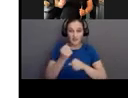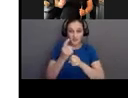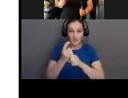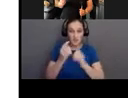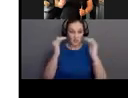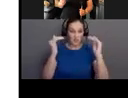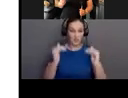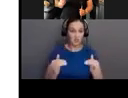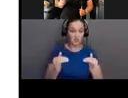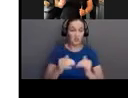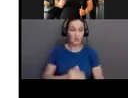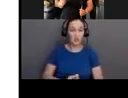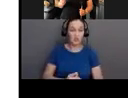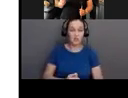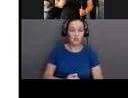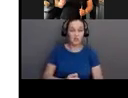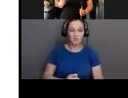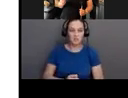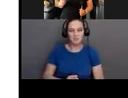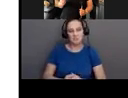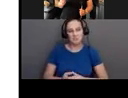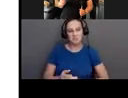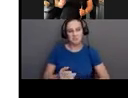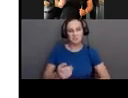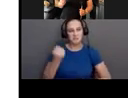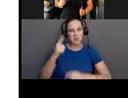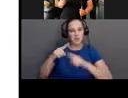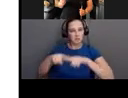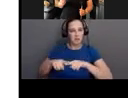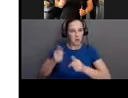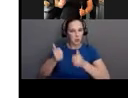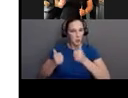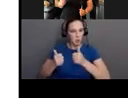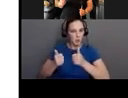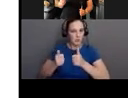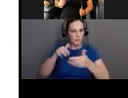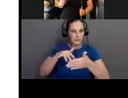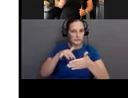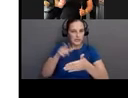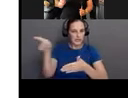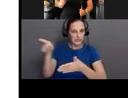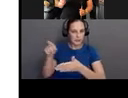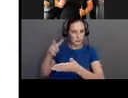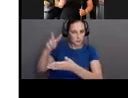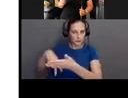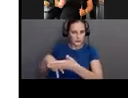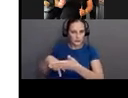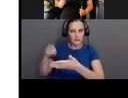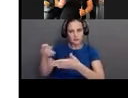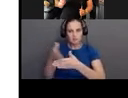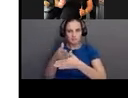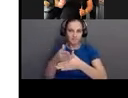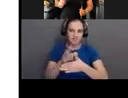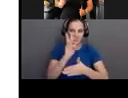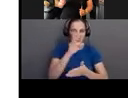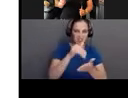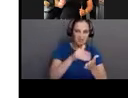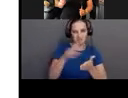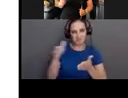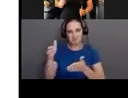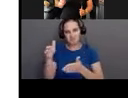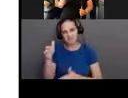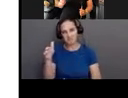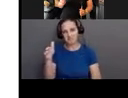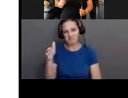said, you're going to see a range of how many children are born with birth defects or permanent disabilities. But somewhere in the